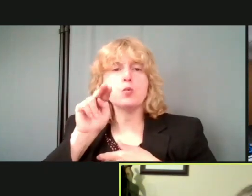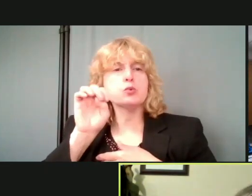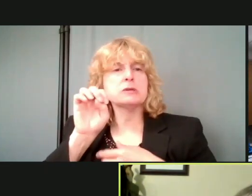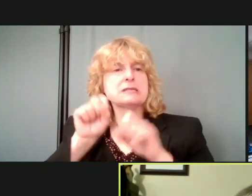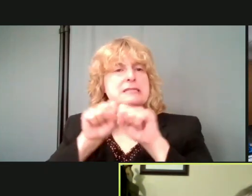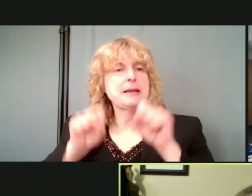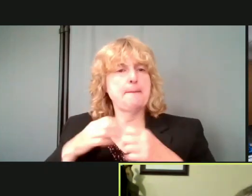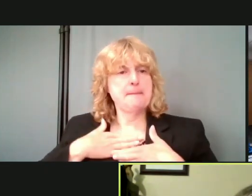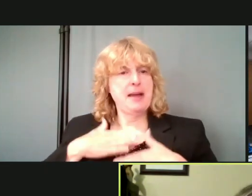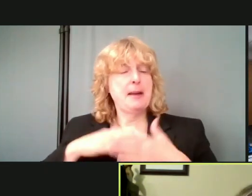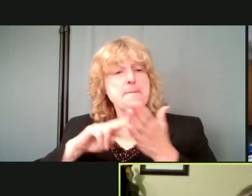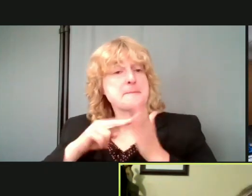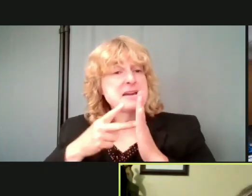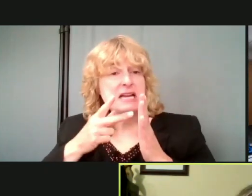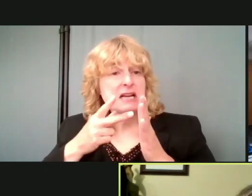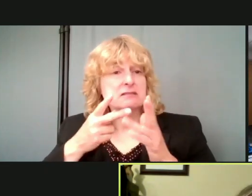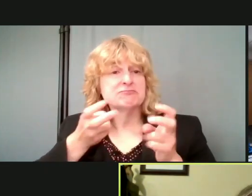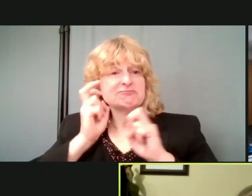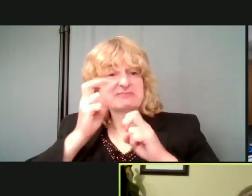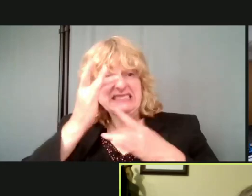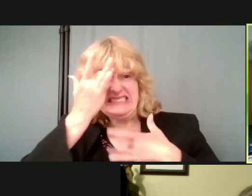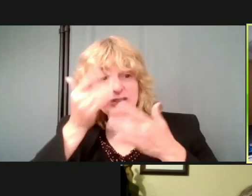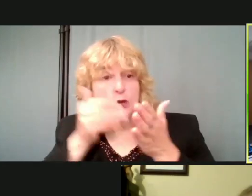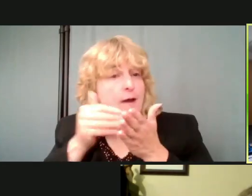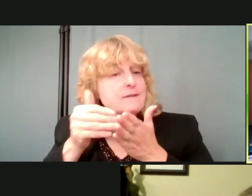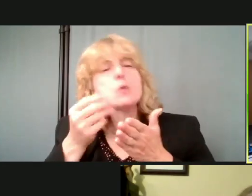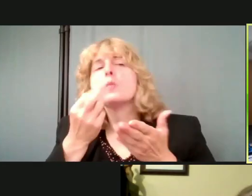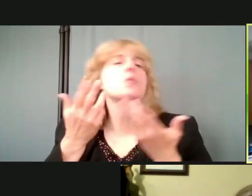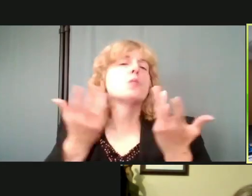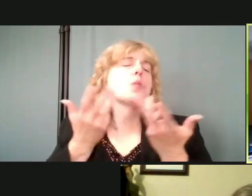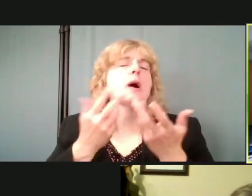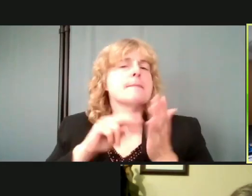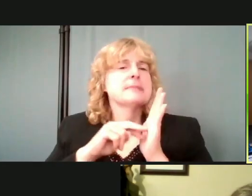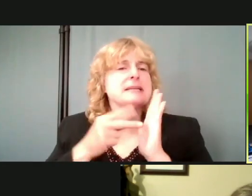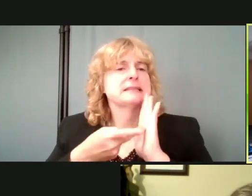they get sick a lot or. Well, um,